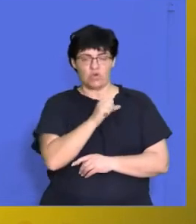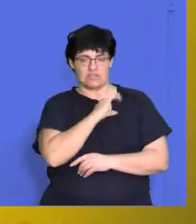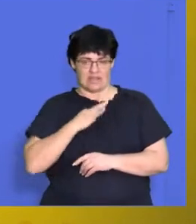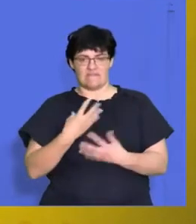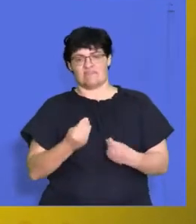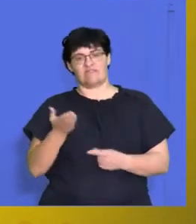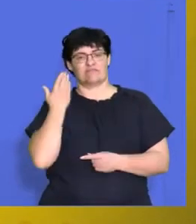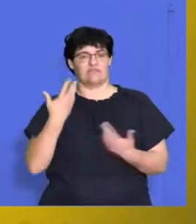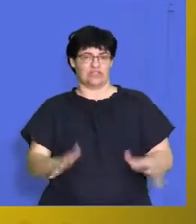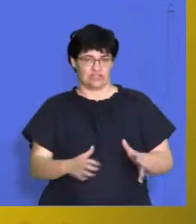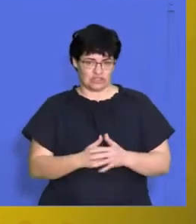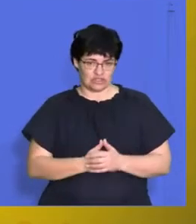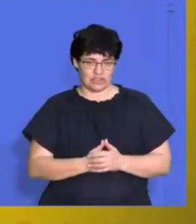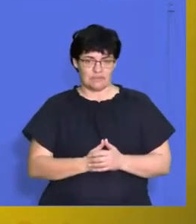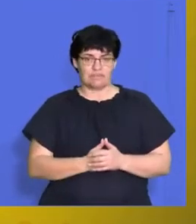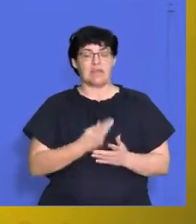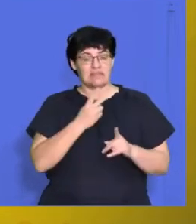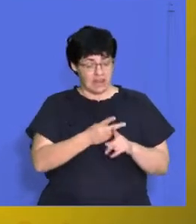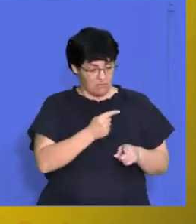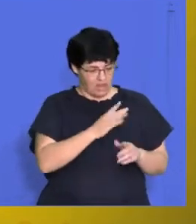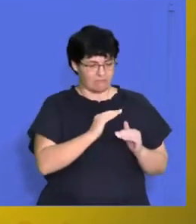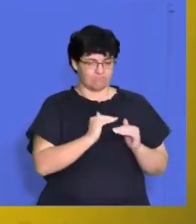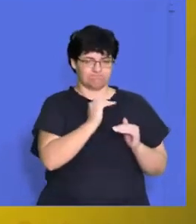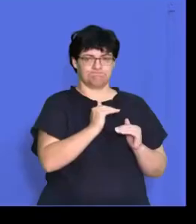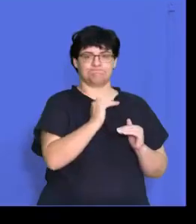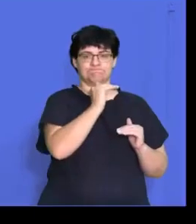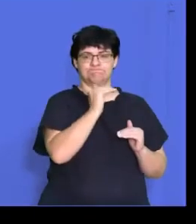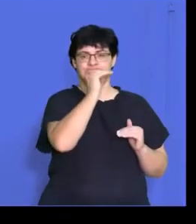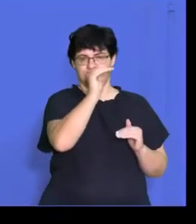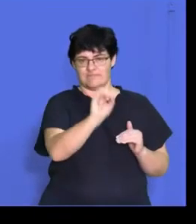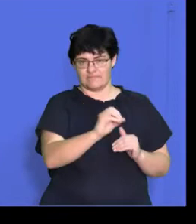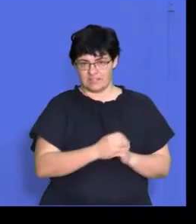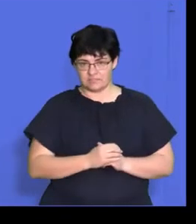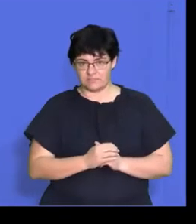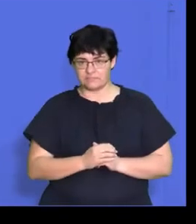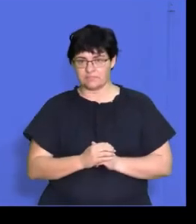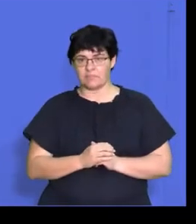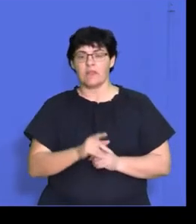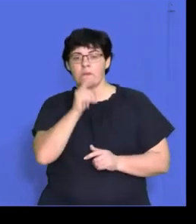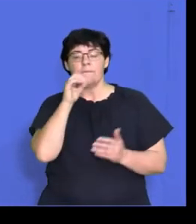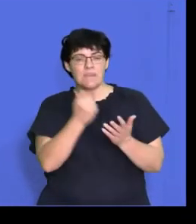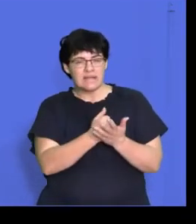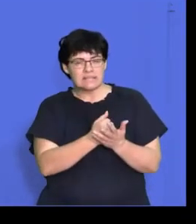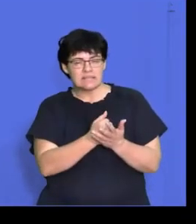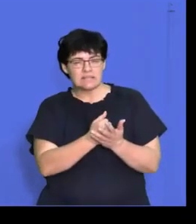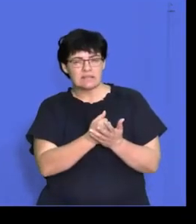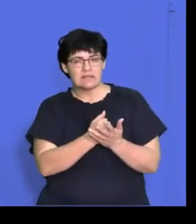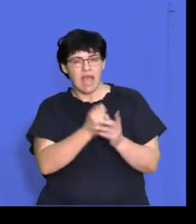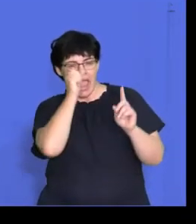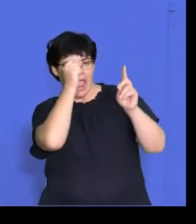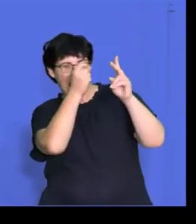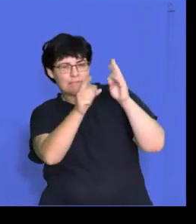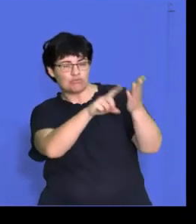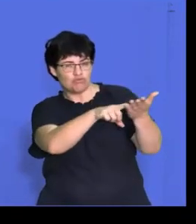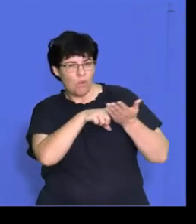might have. And then we can progress them further up there. All right, we have to interpret or implement the aims or